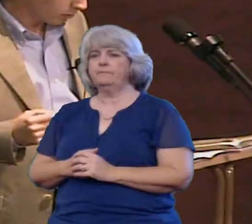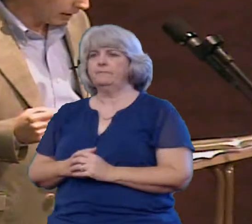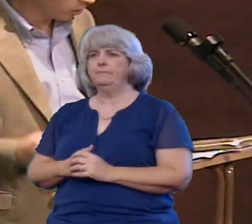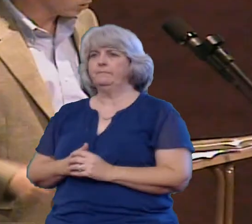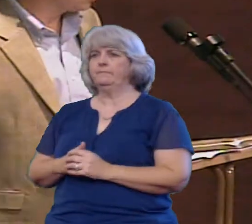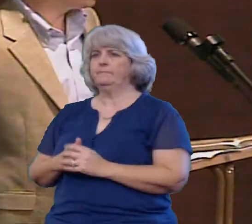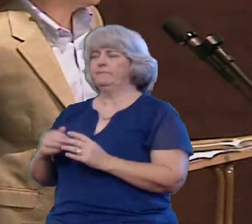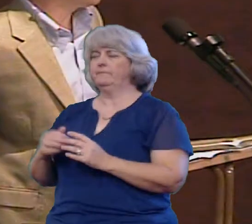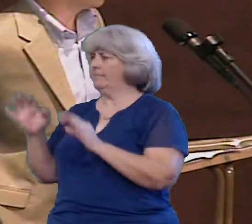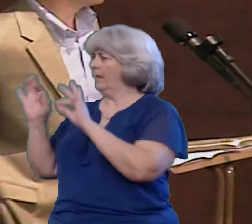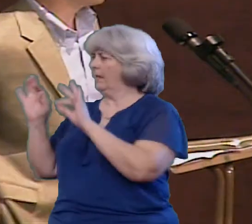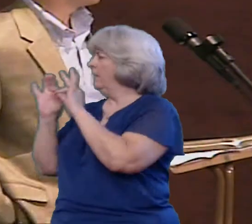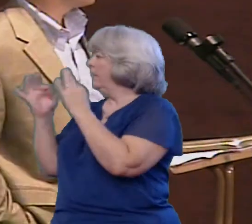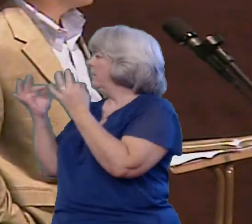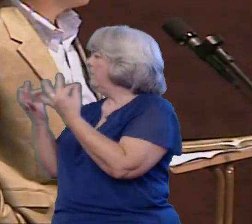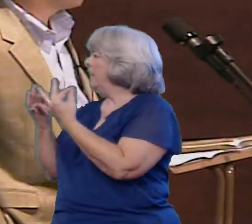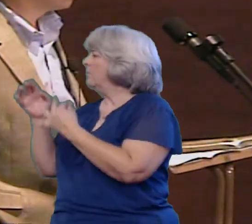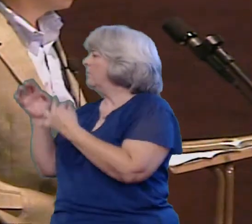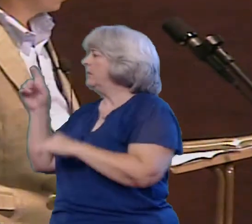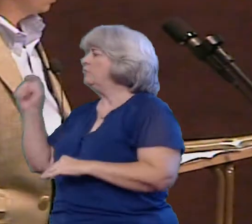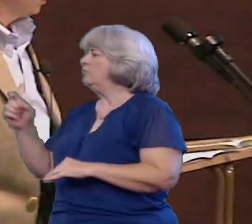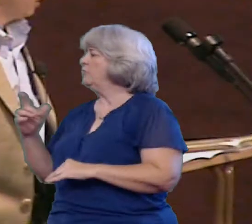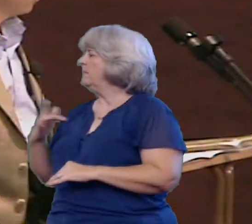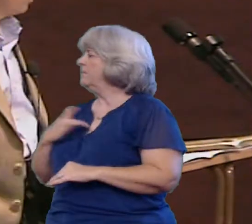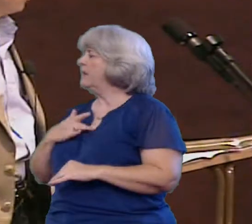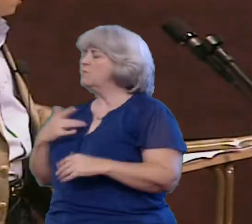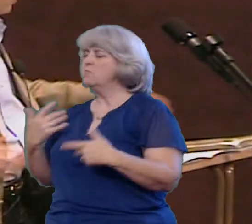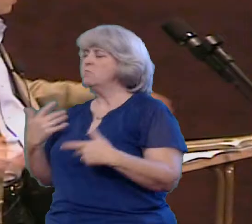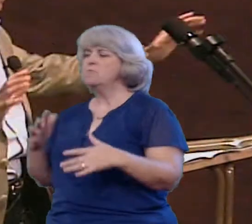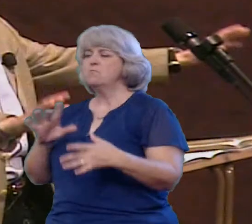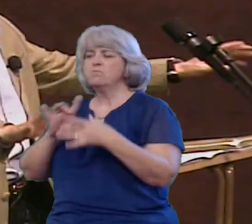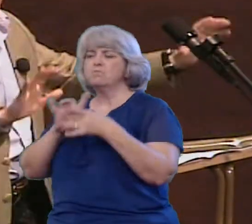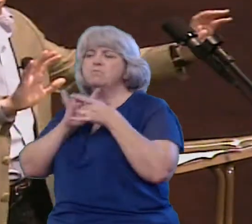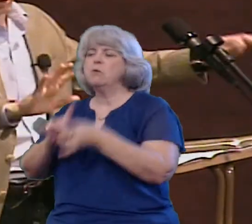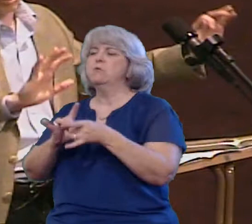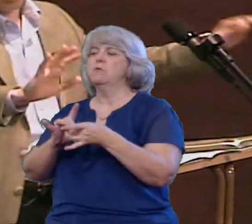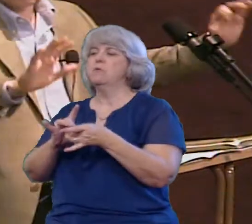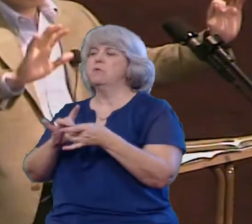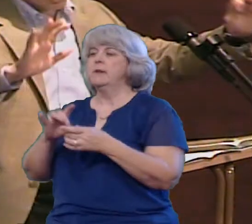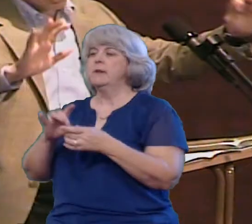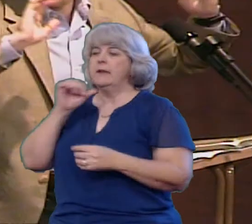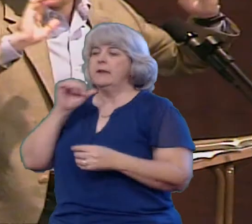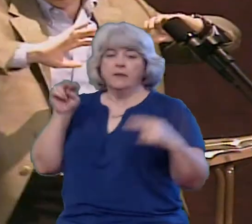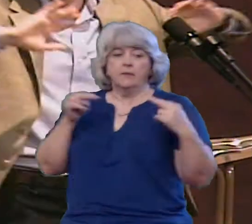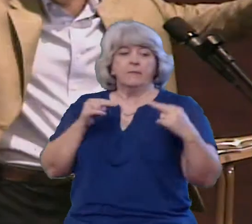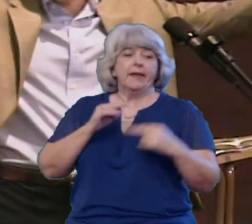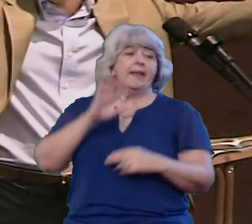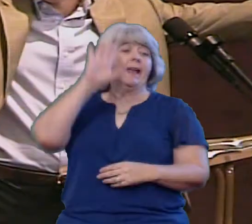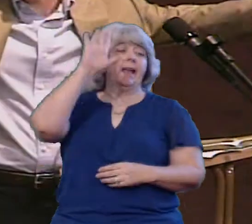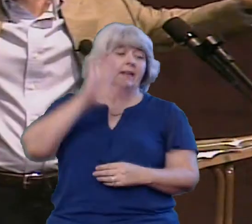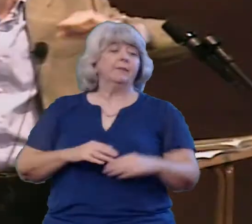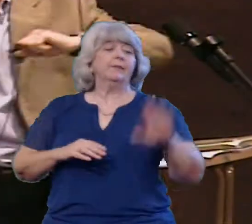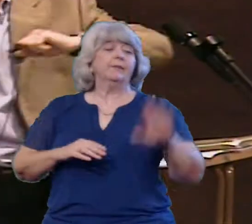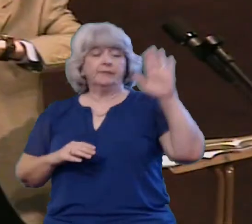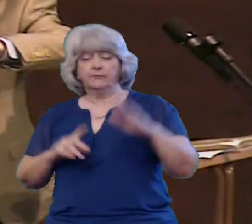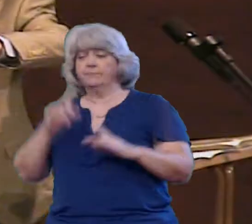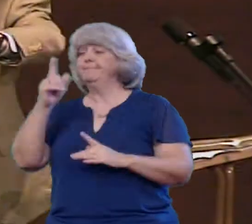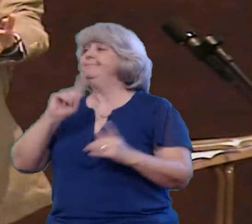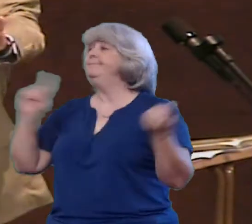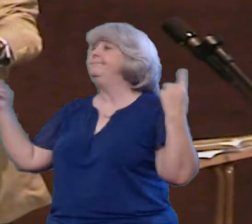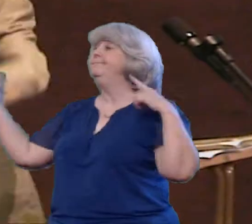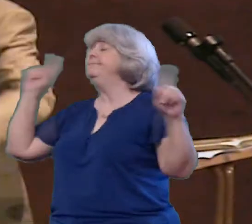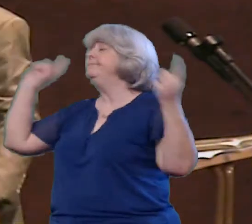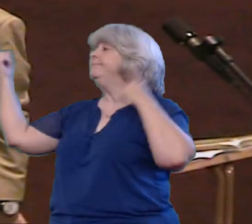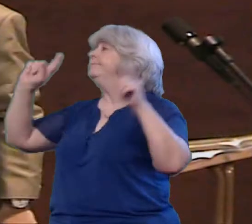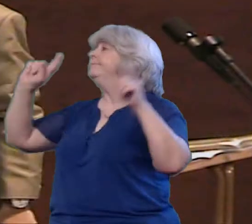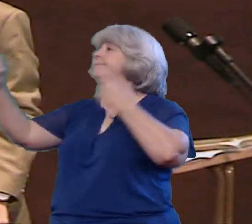Extraordinary relationships with one another It's not just a Hey, how are you? Alright, great And we go to our own separate rooms We go to our own